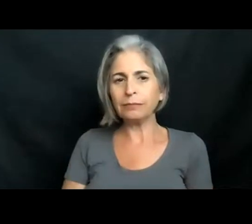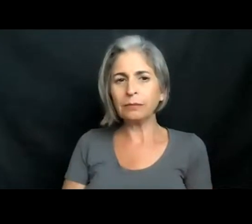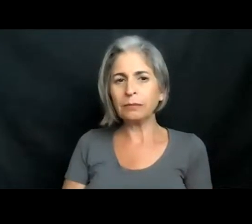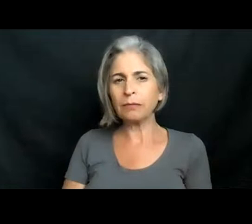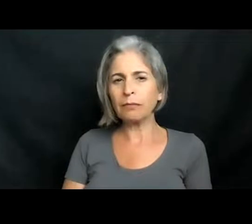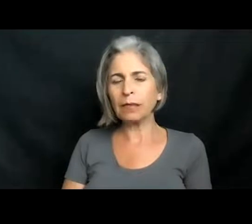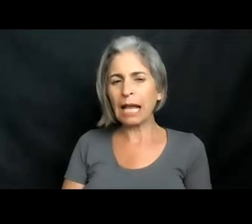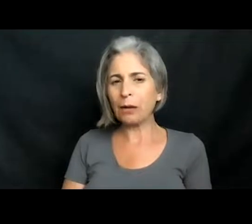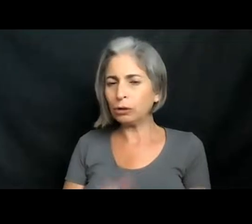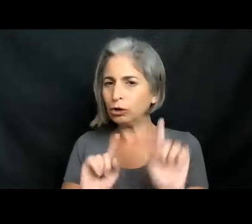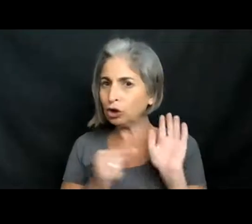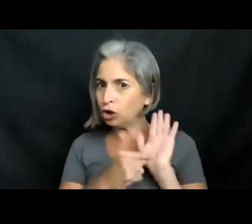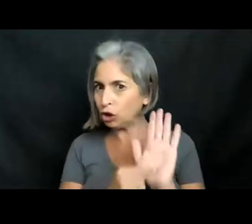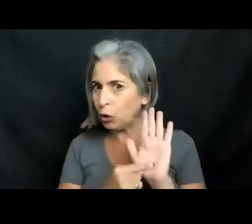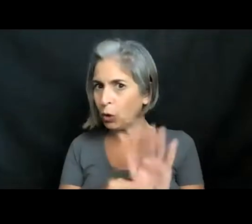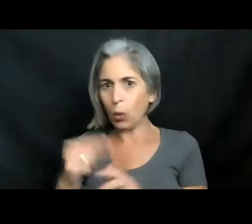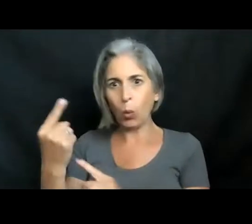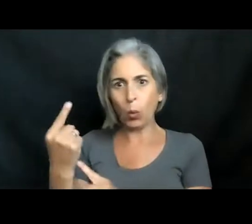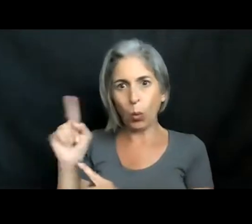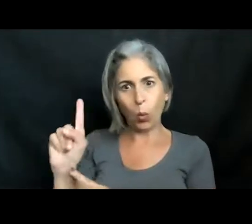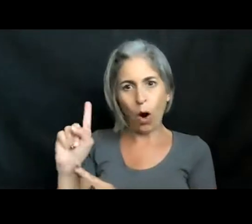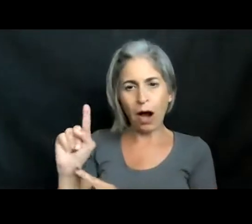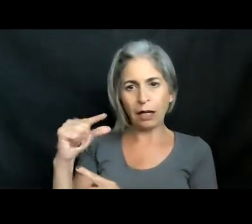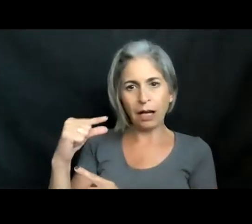just so we can see up close what that looks like.